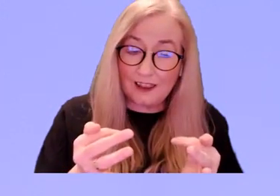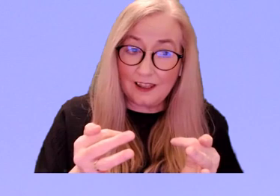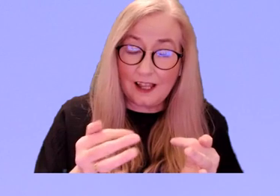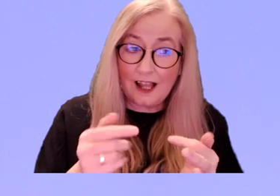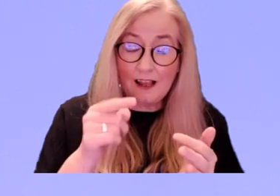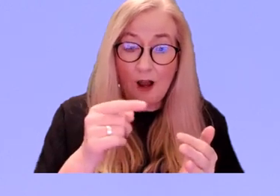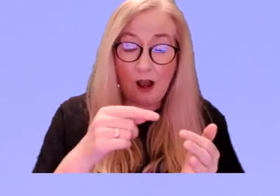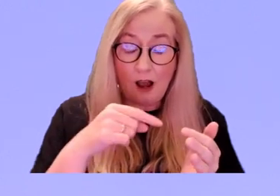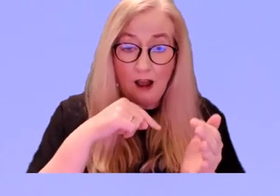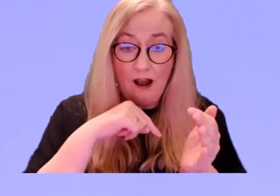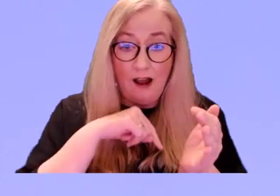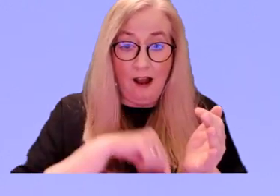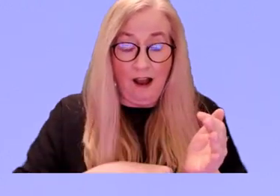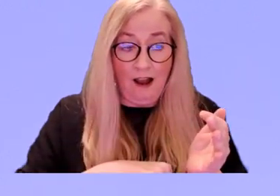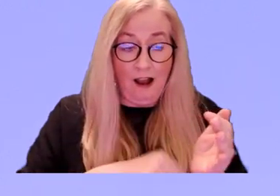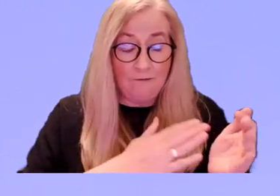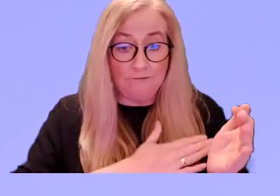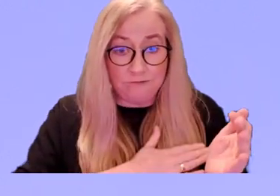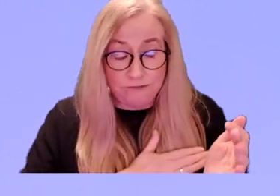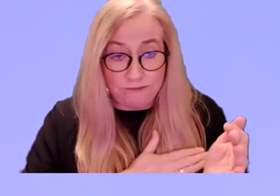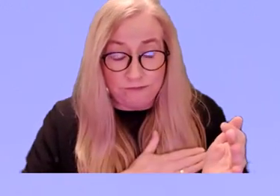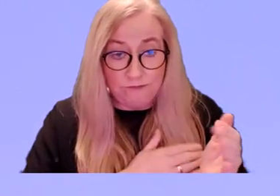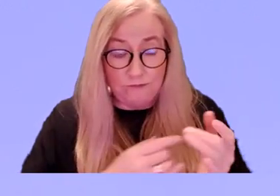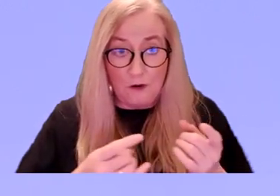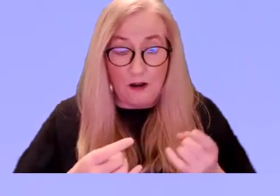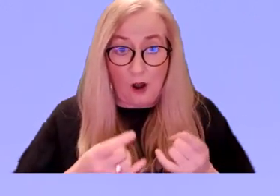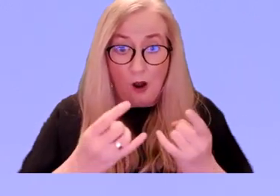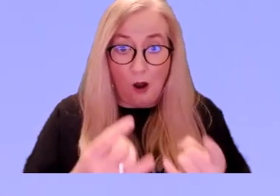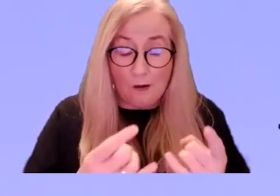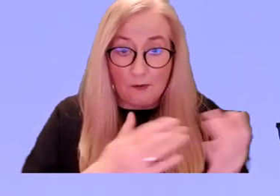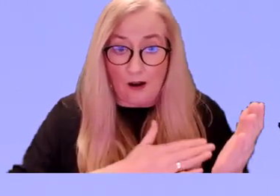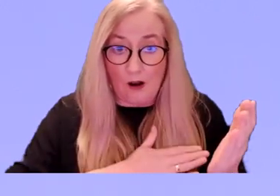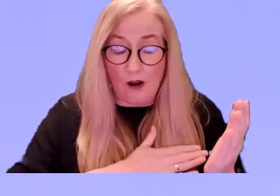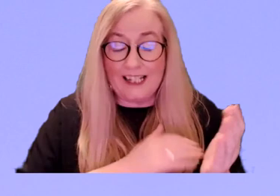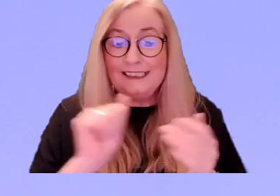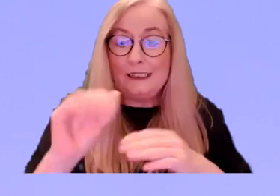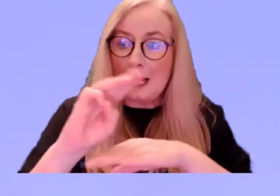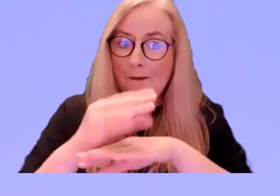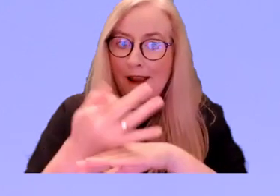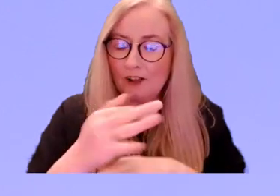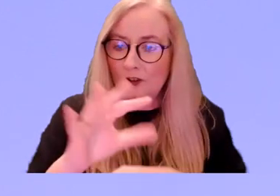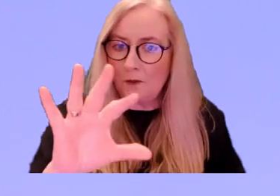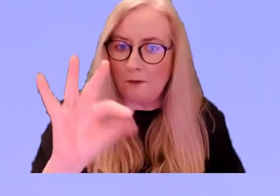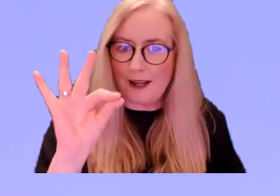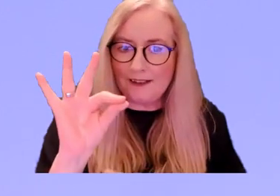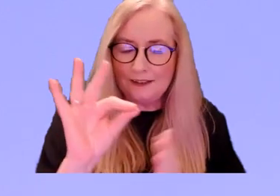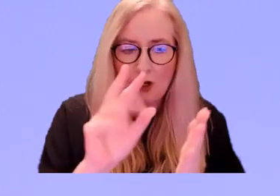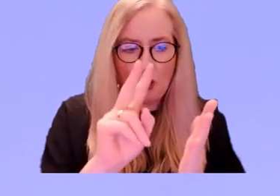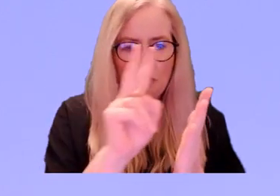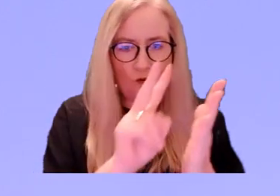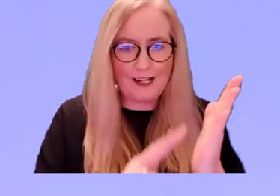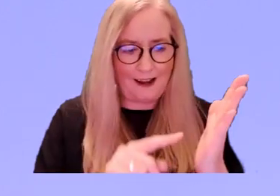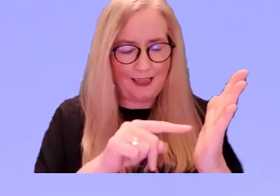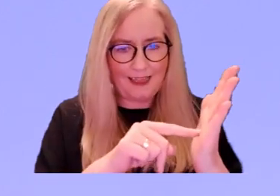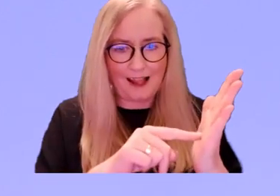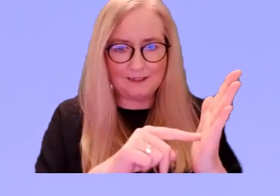that was a deeply unsettling moment for me, a very humbling moment for me. His parents chose to